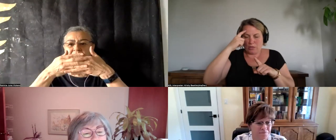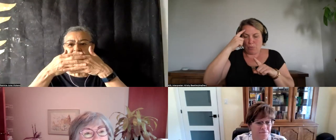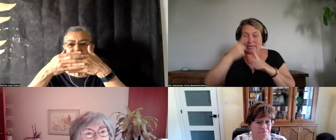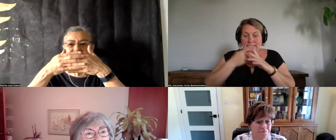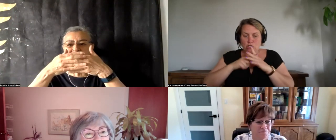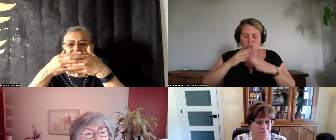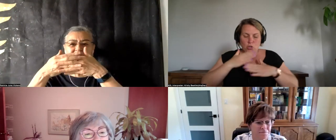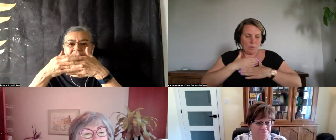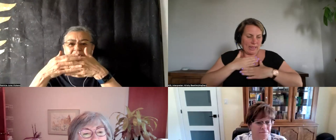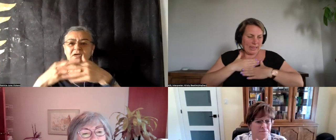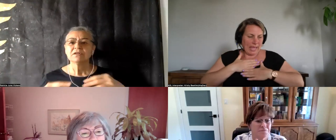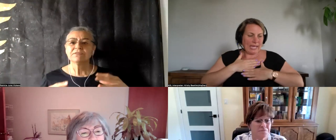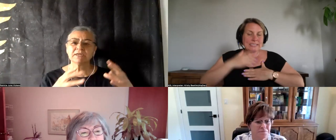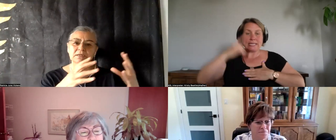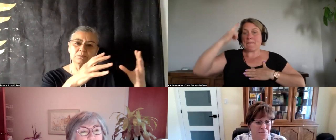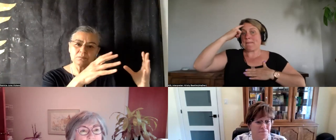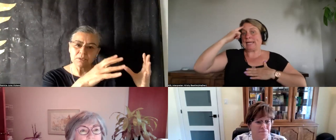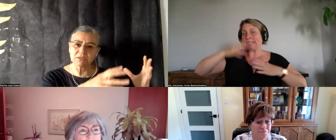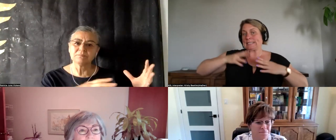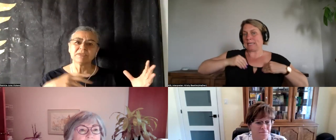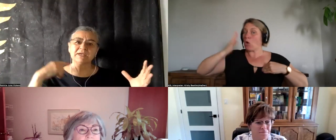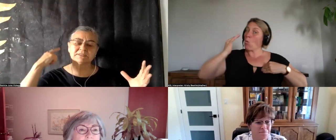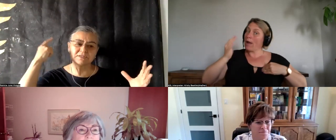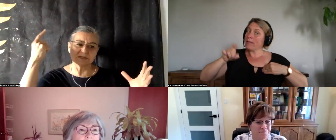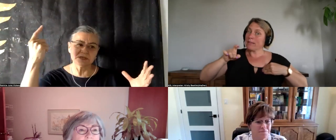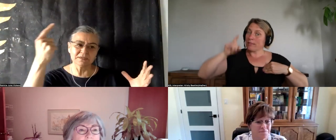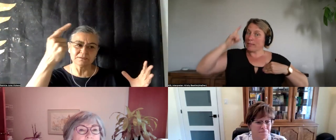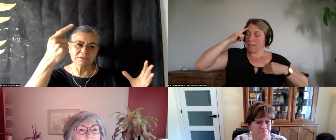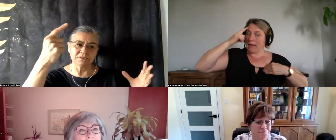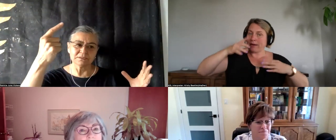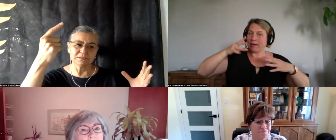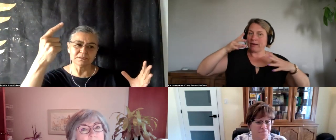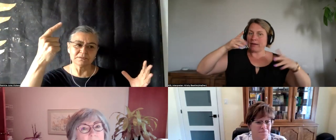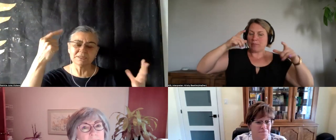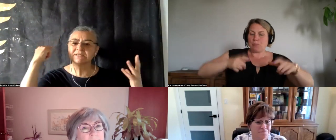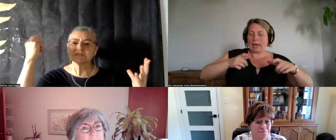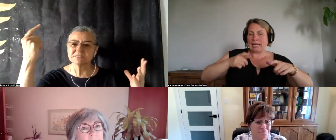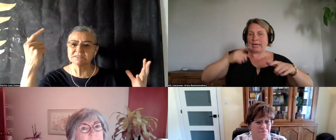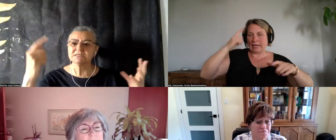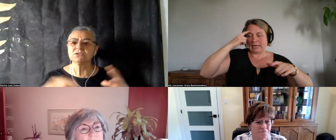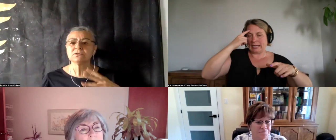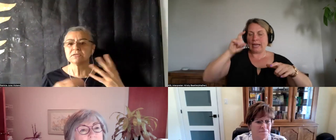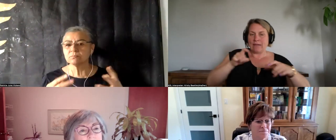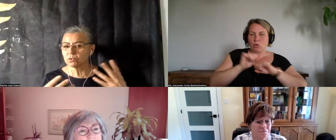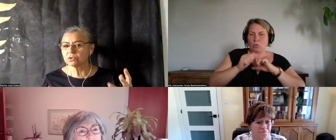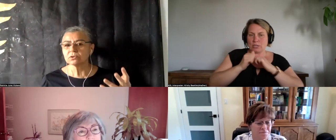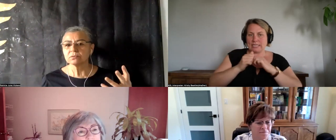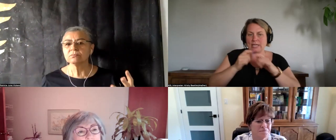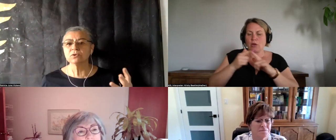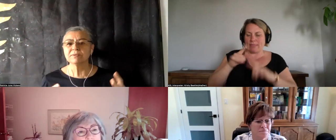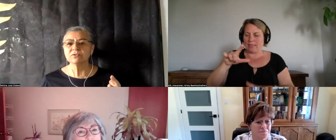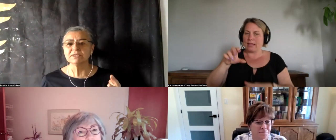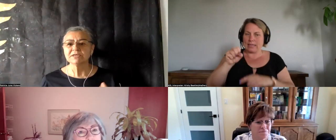brain and mind working together then um as the uh lens is continued then more